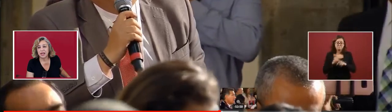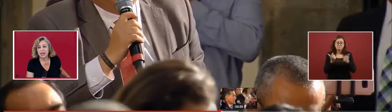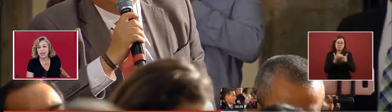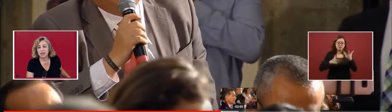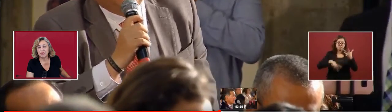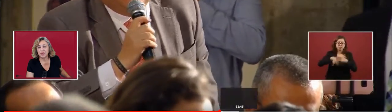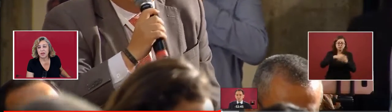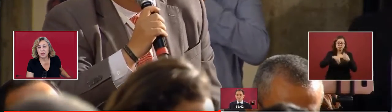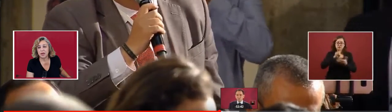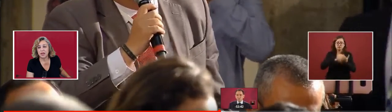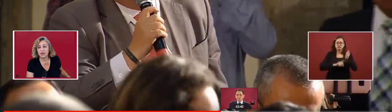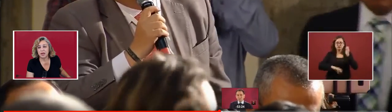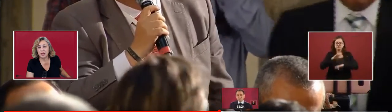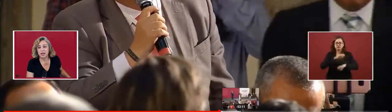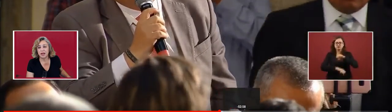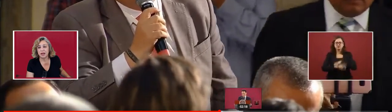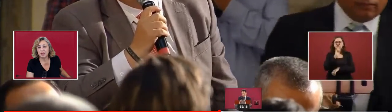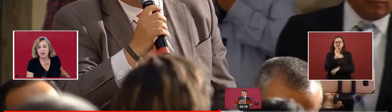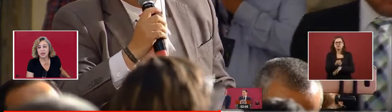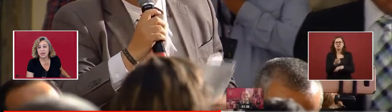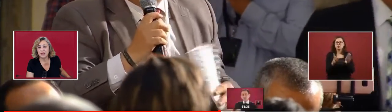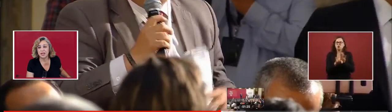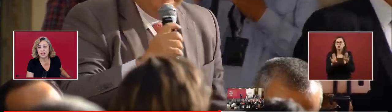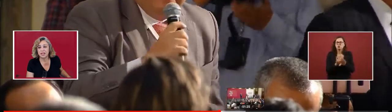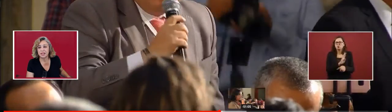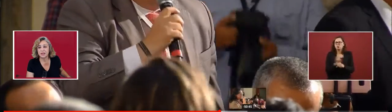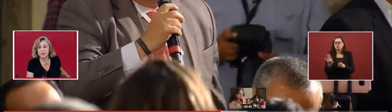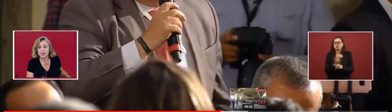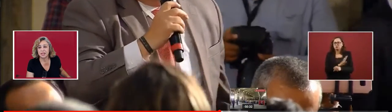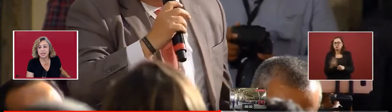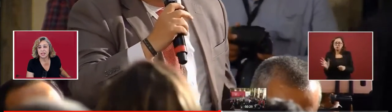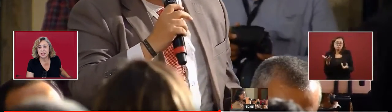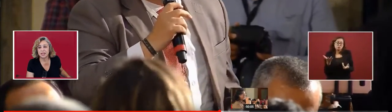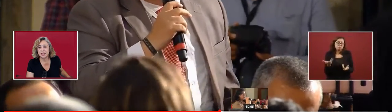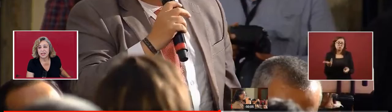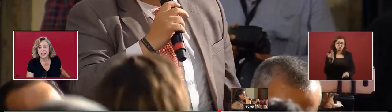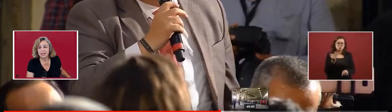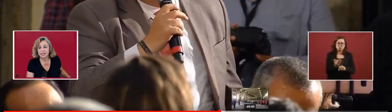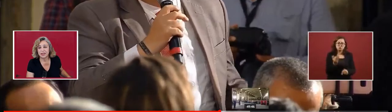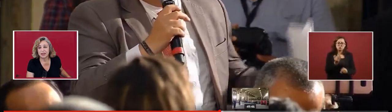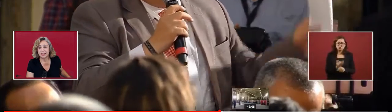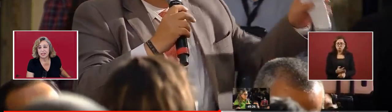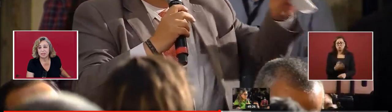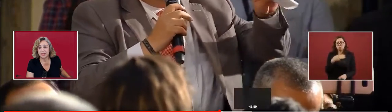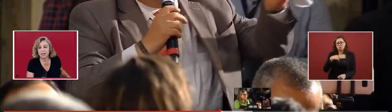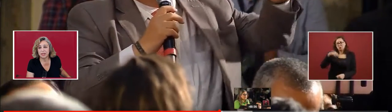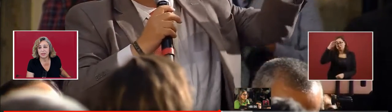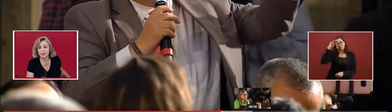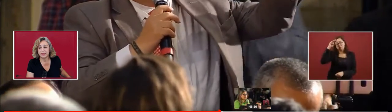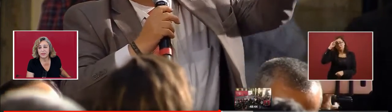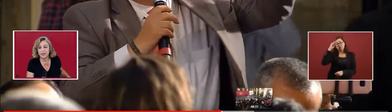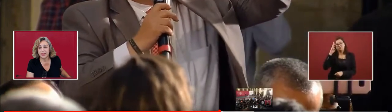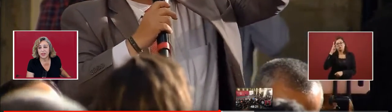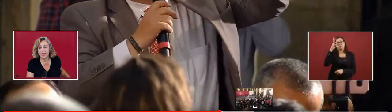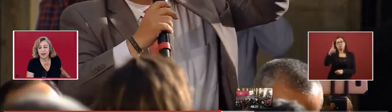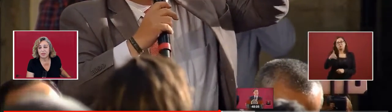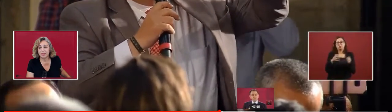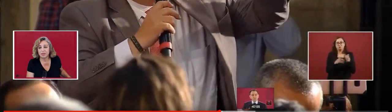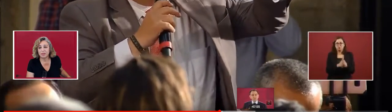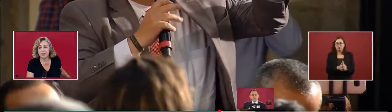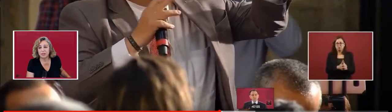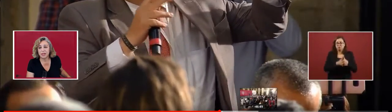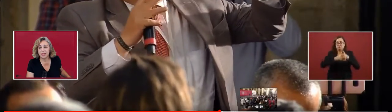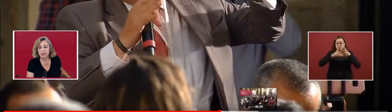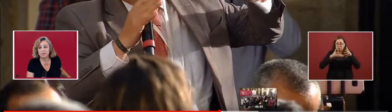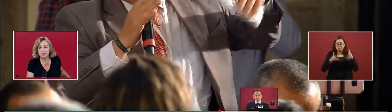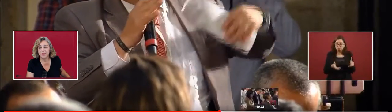And I don't really want to do it. I don't want to do it too much. Sorry guys, but I want